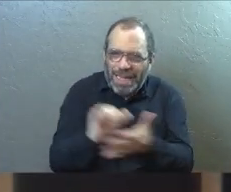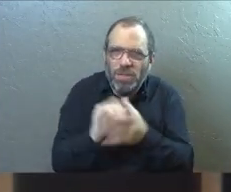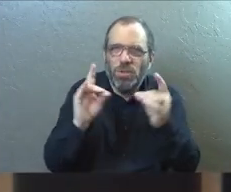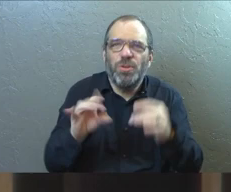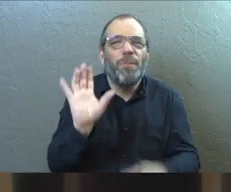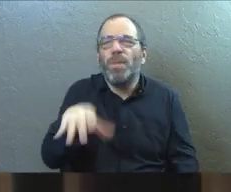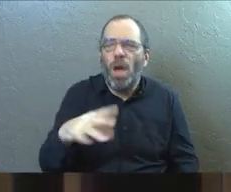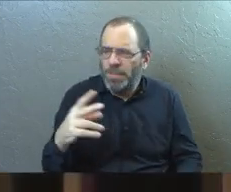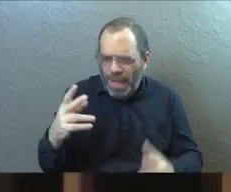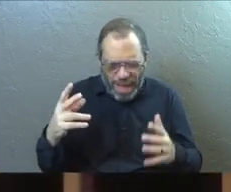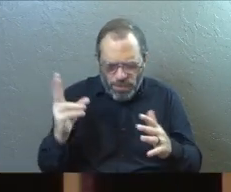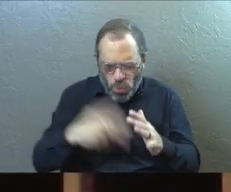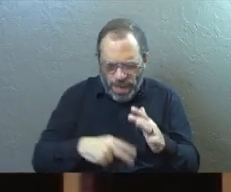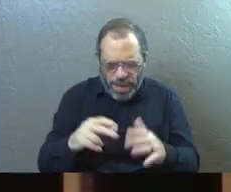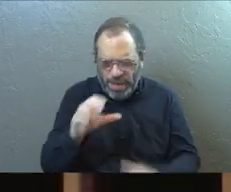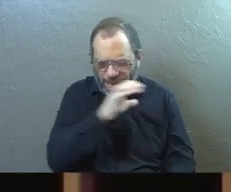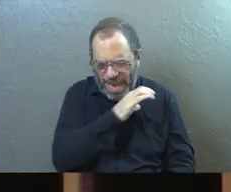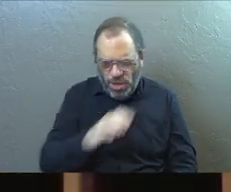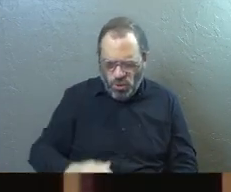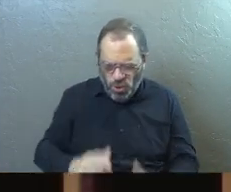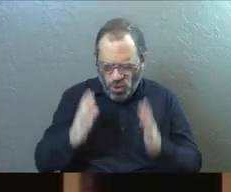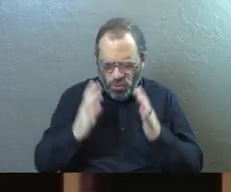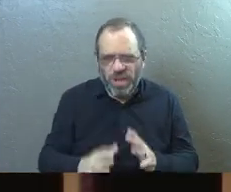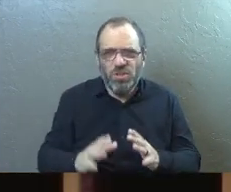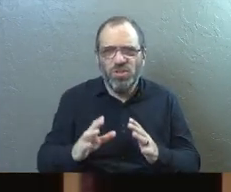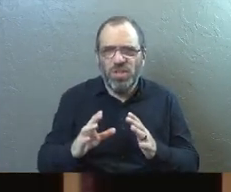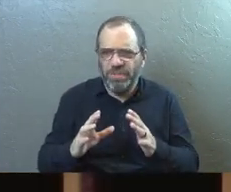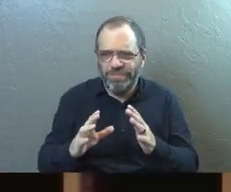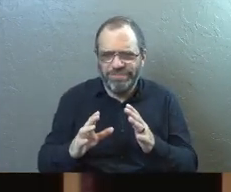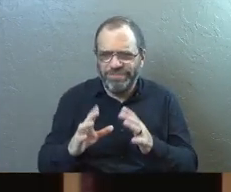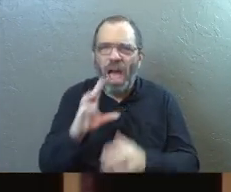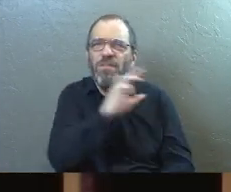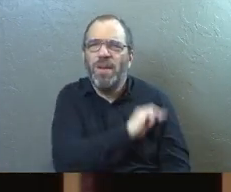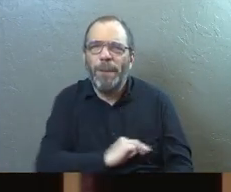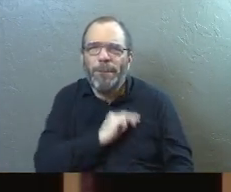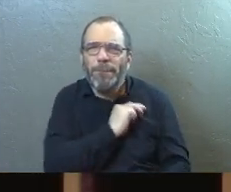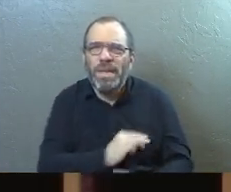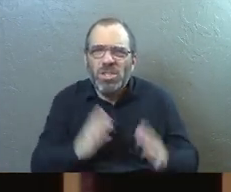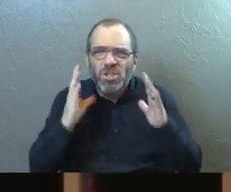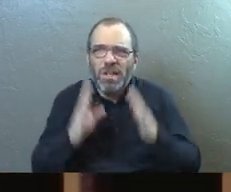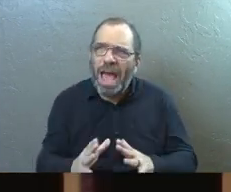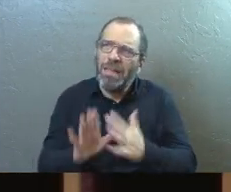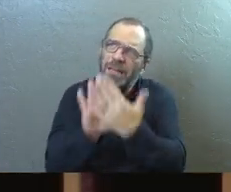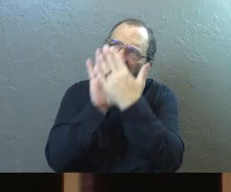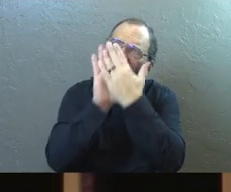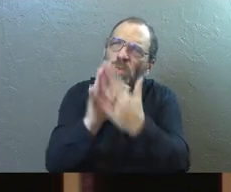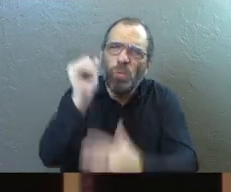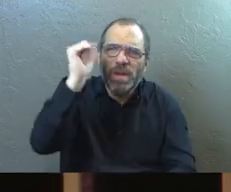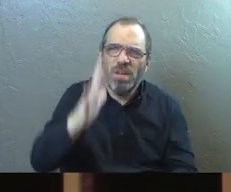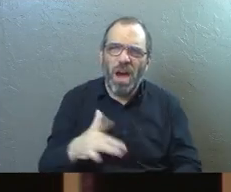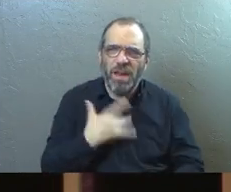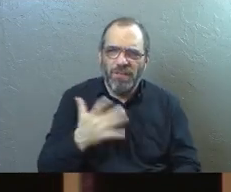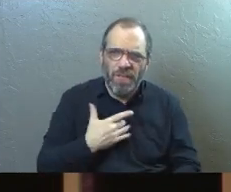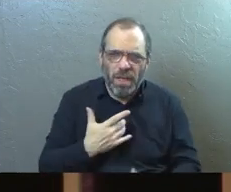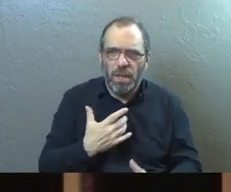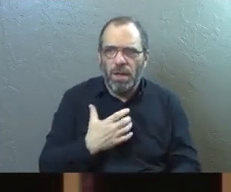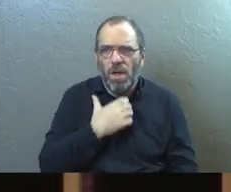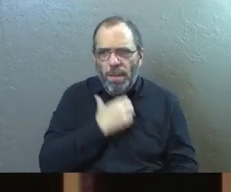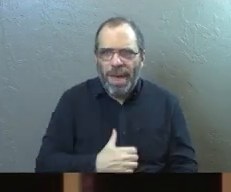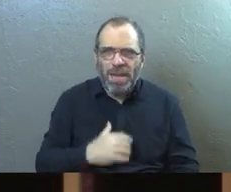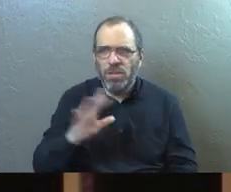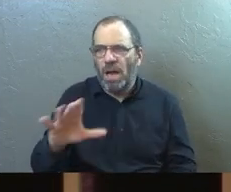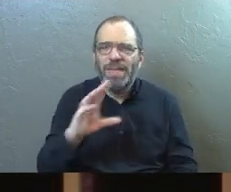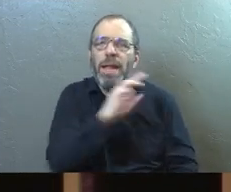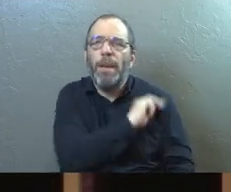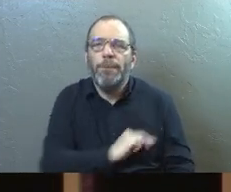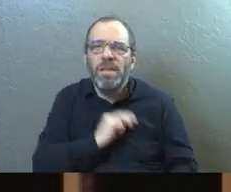you can do it. Go and read a Christian autobiography of a great missionary and the way that they walked with God. And feel the heat off of their